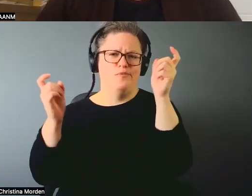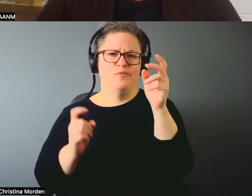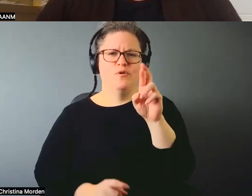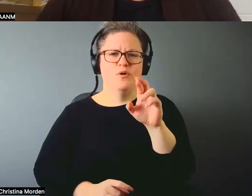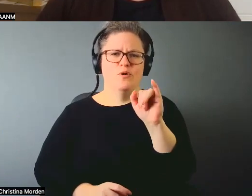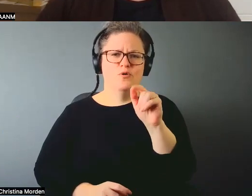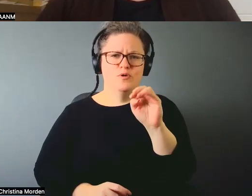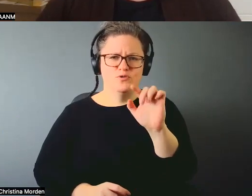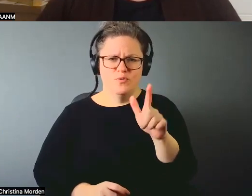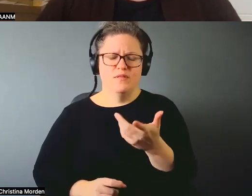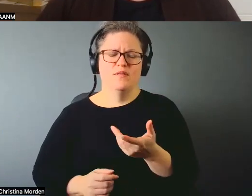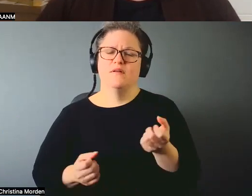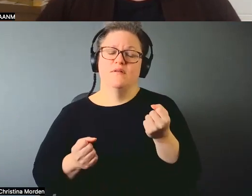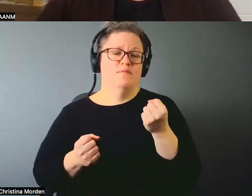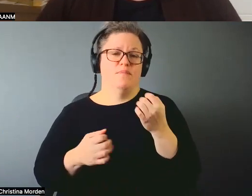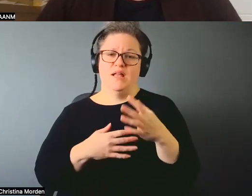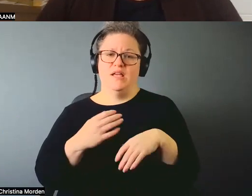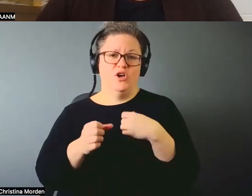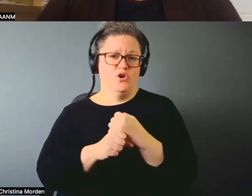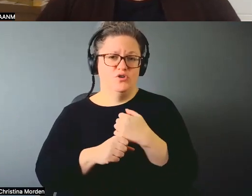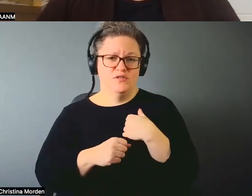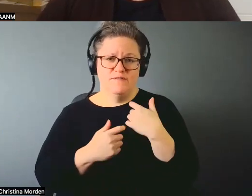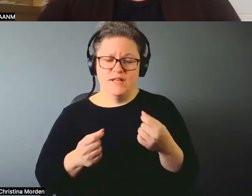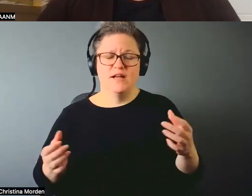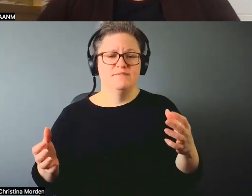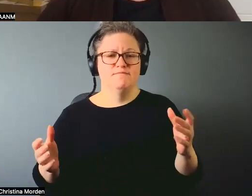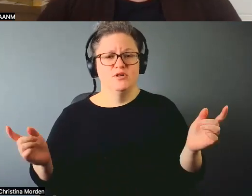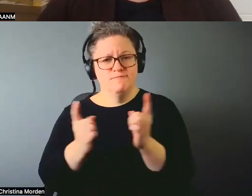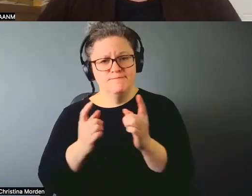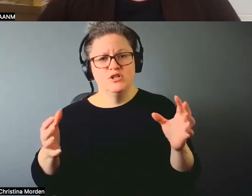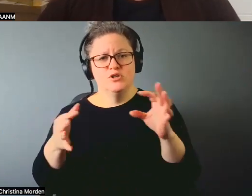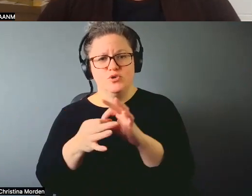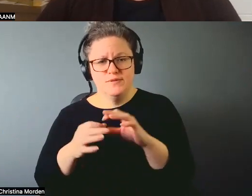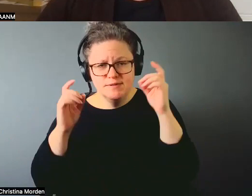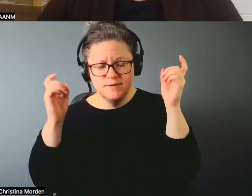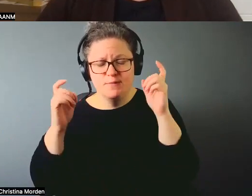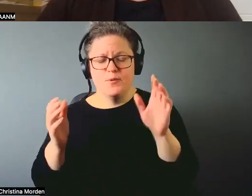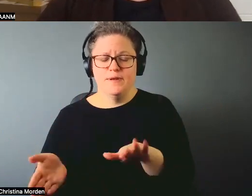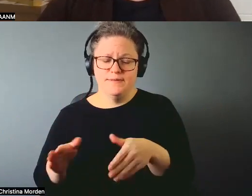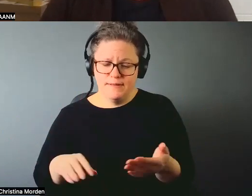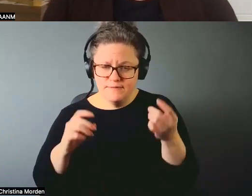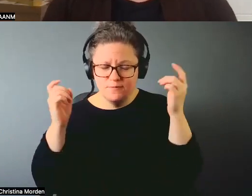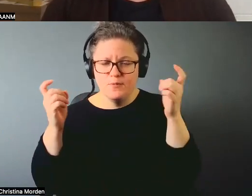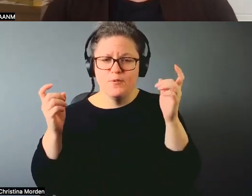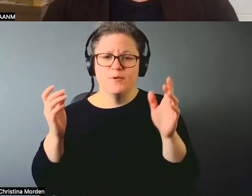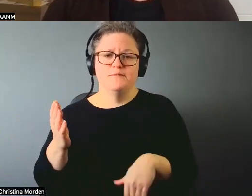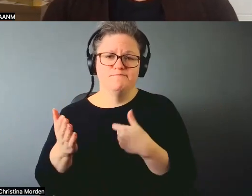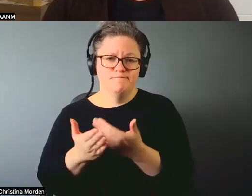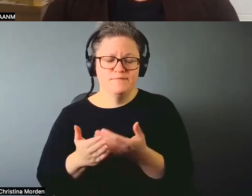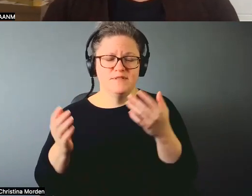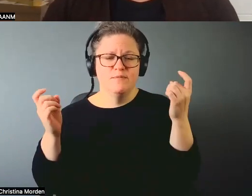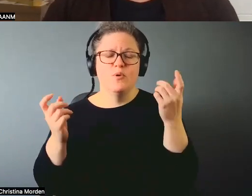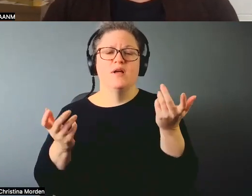years. I've, I've done, you know, union ceremonies, death ceremonies, birth ceremonies, and, you know,